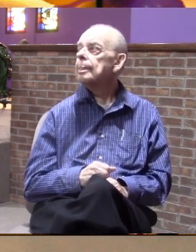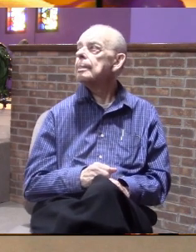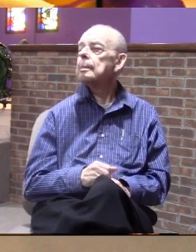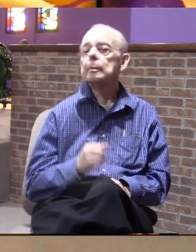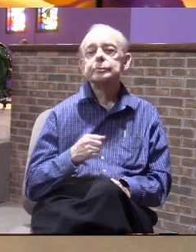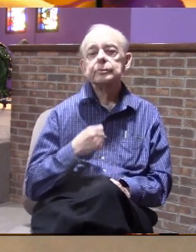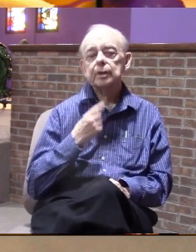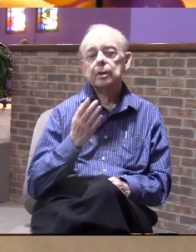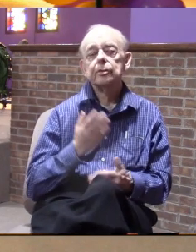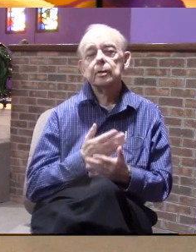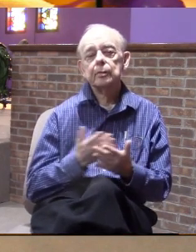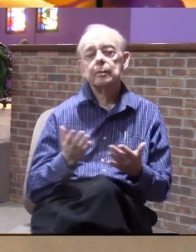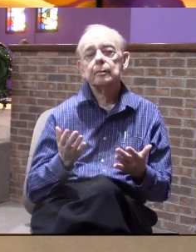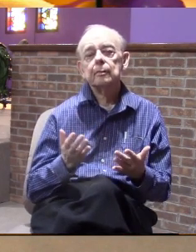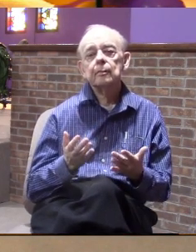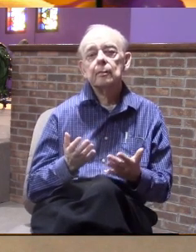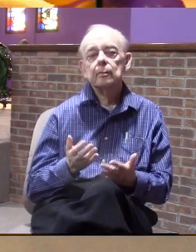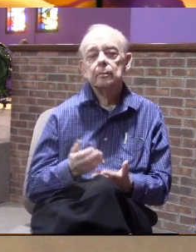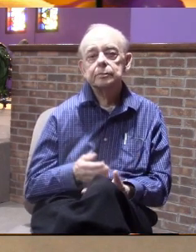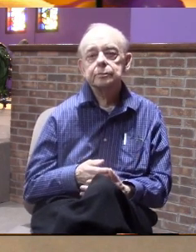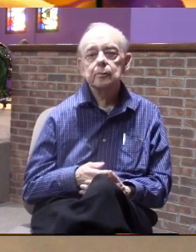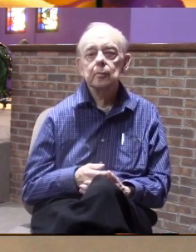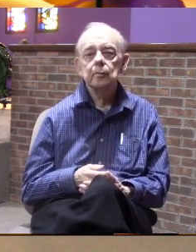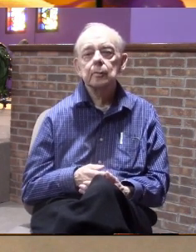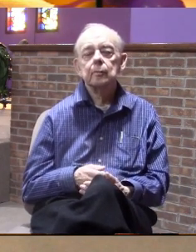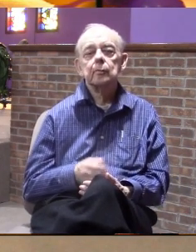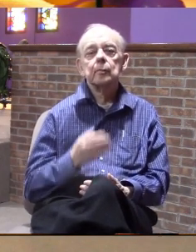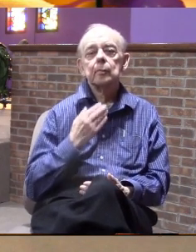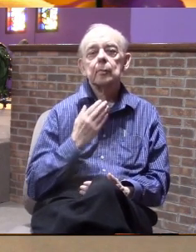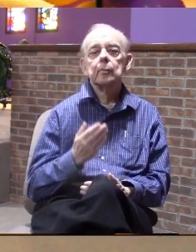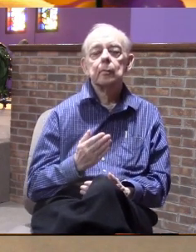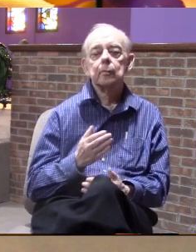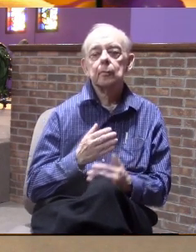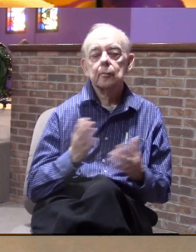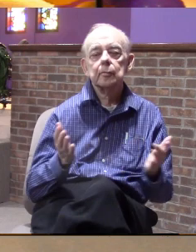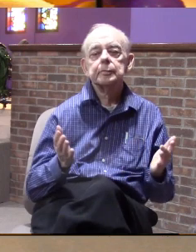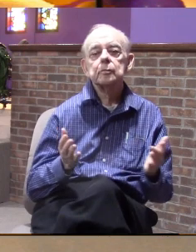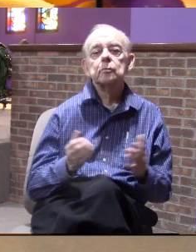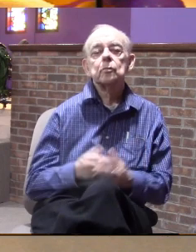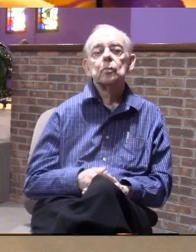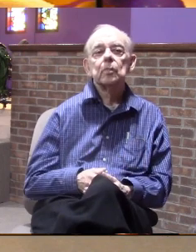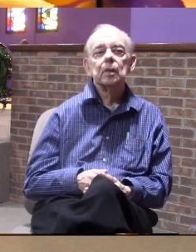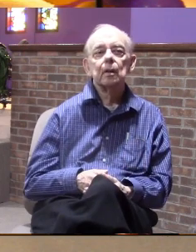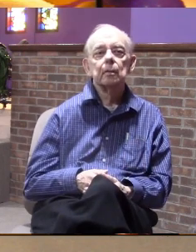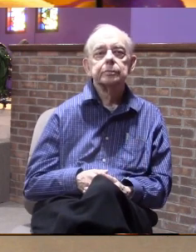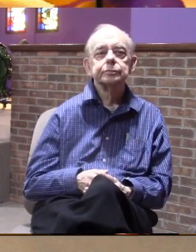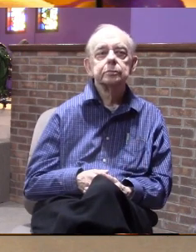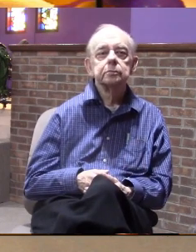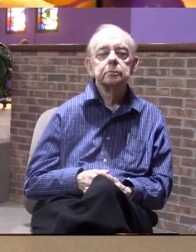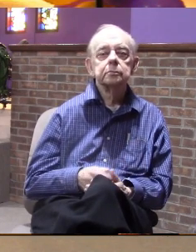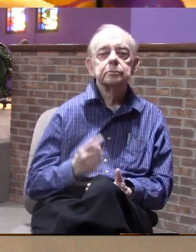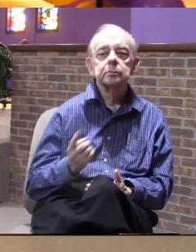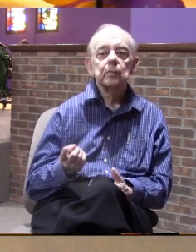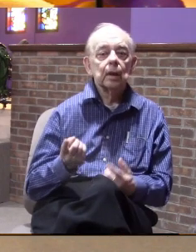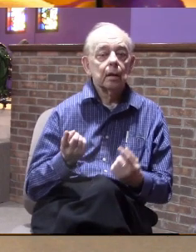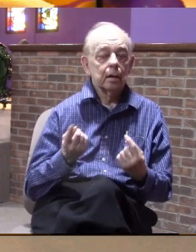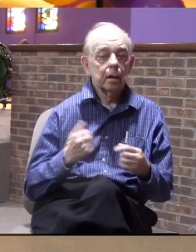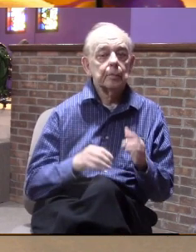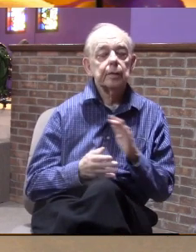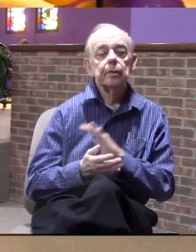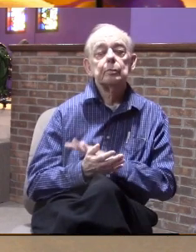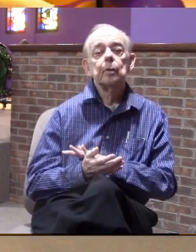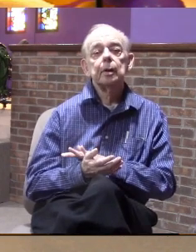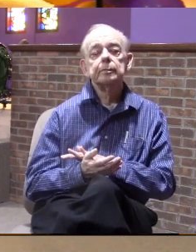let let me say this to you all thank you so much for coming this morning